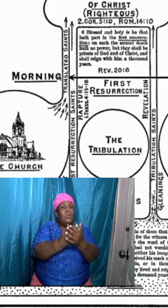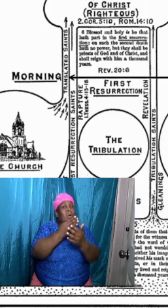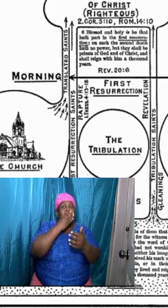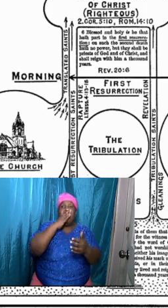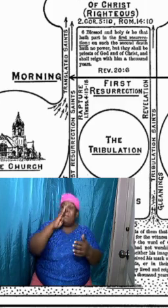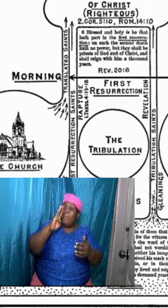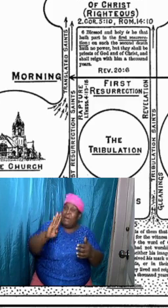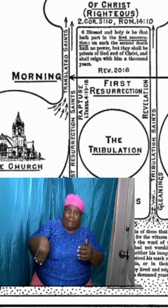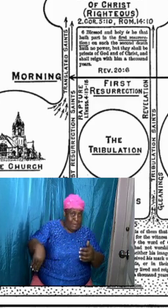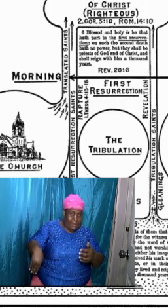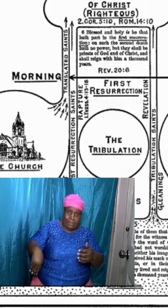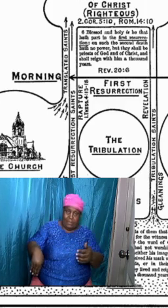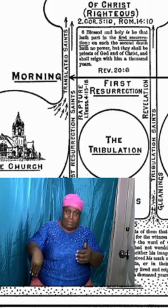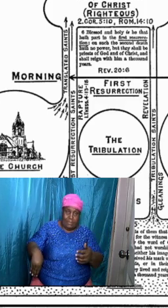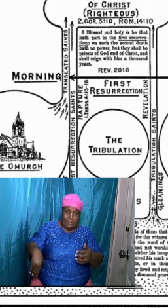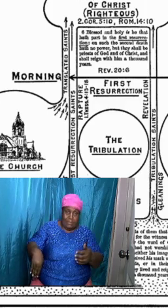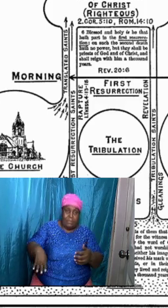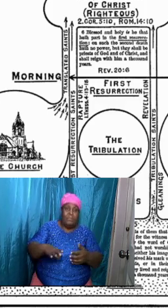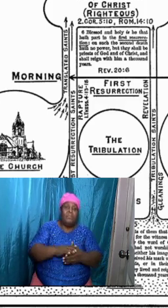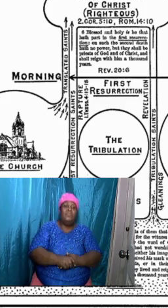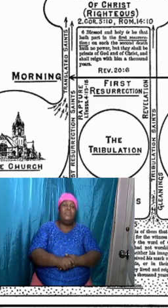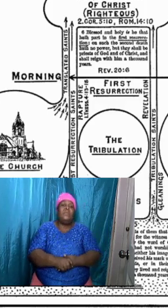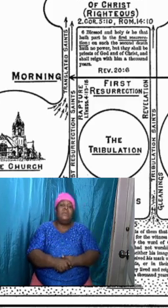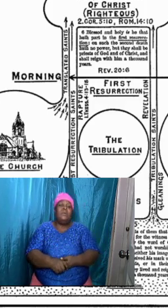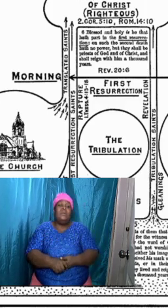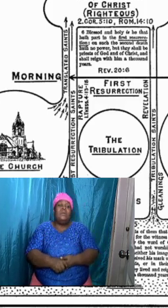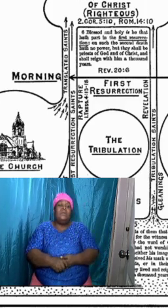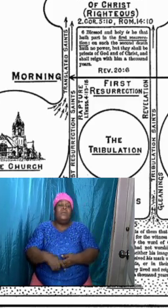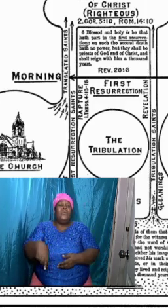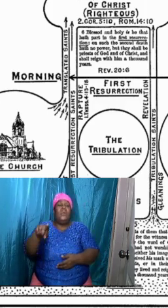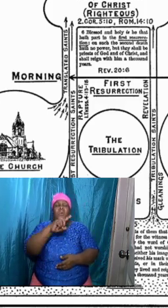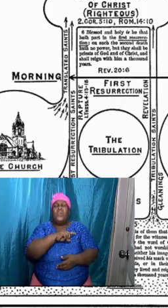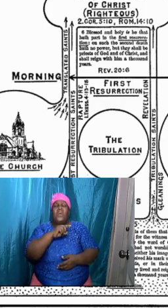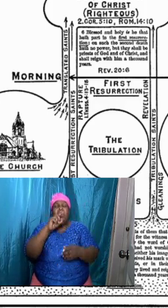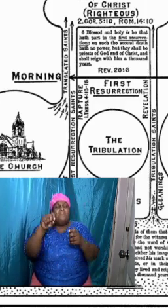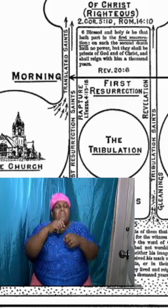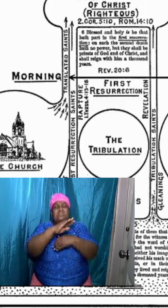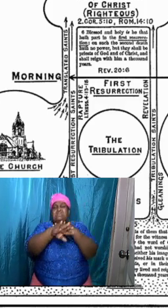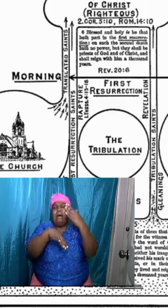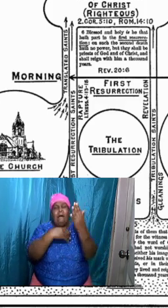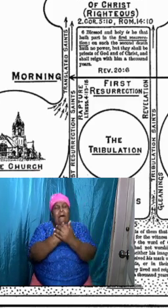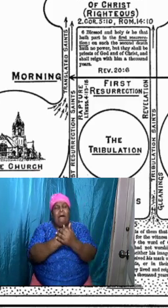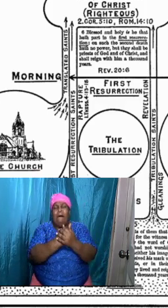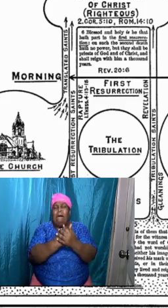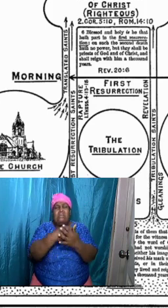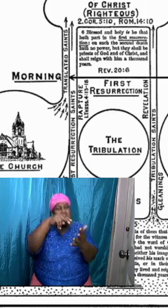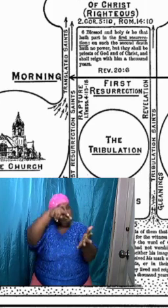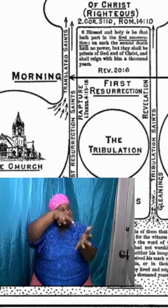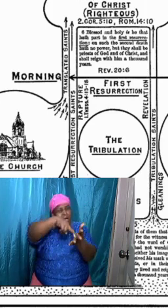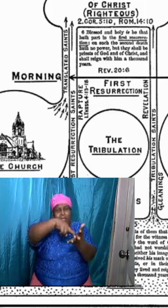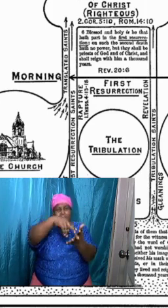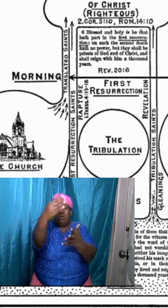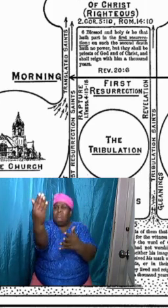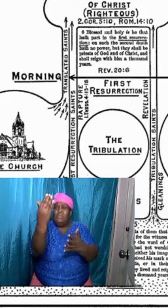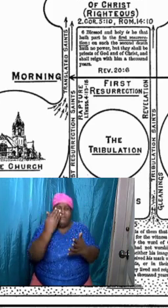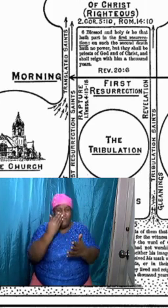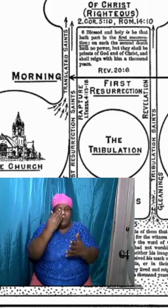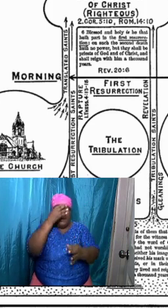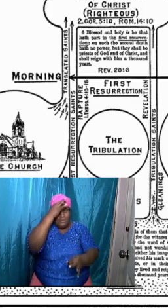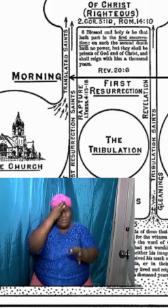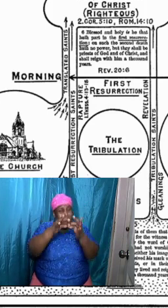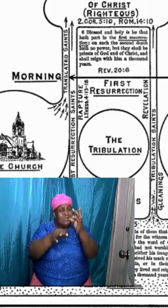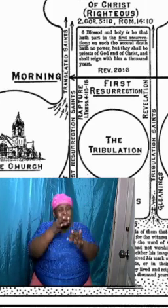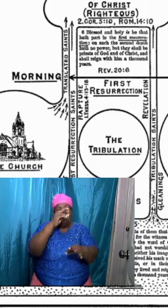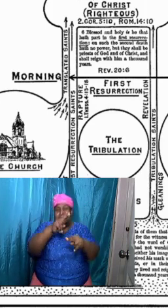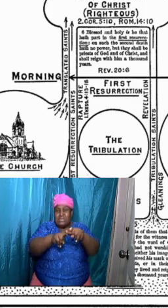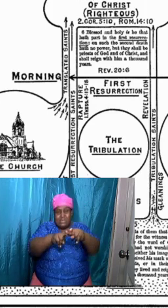Corinthian church and telling them that we must all appear before the judgment seat of Christ. Remember this,